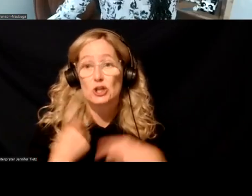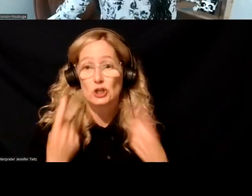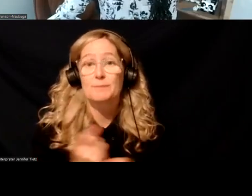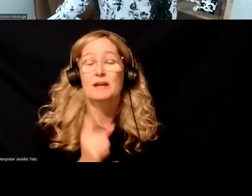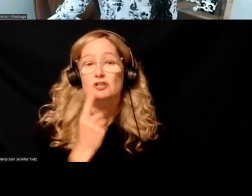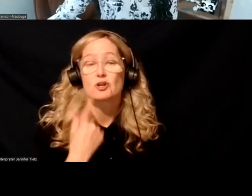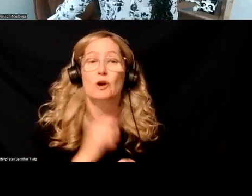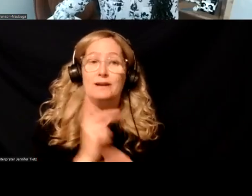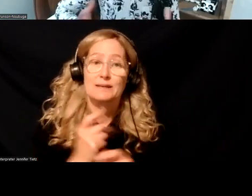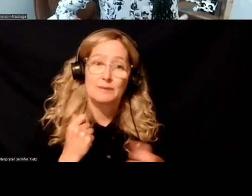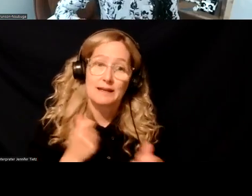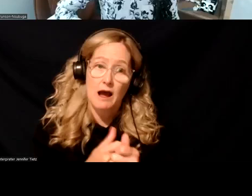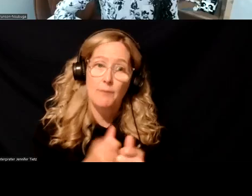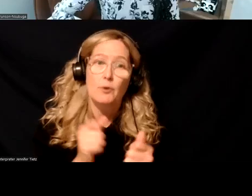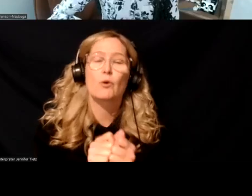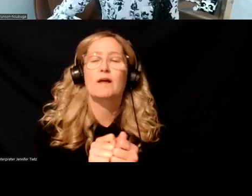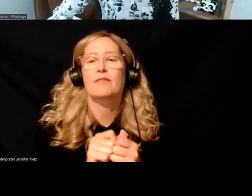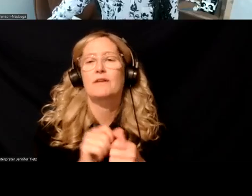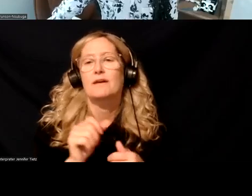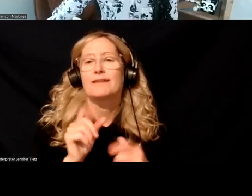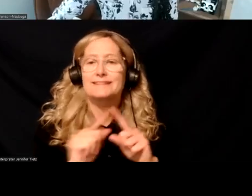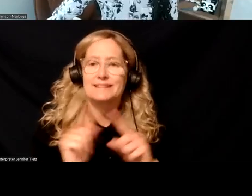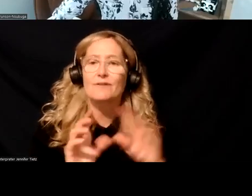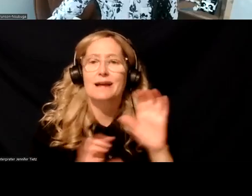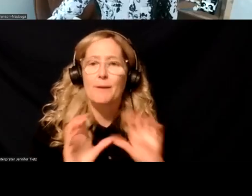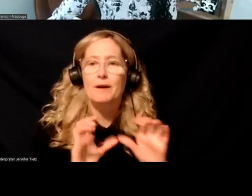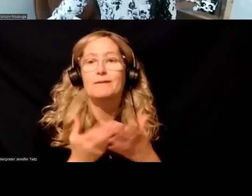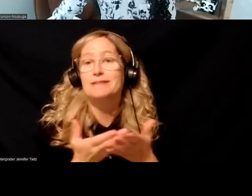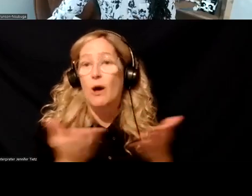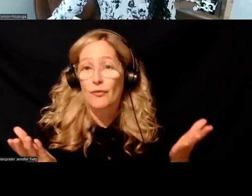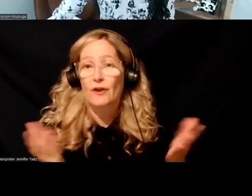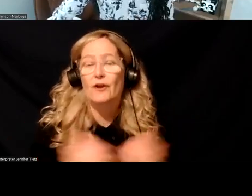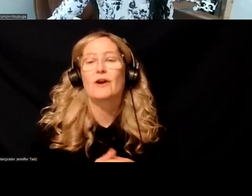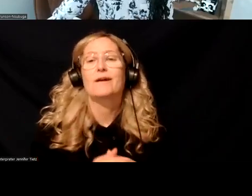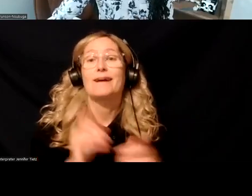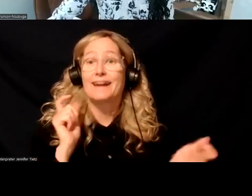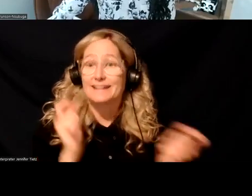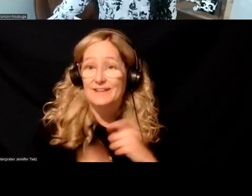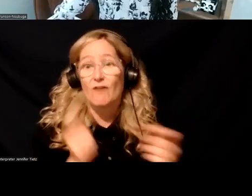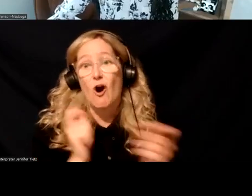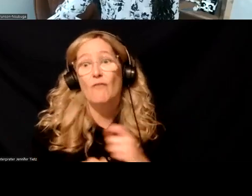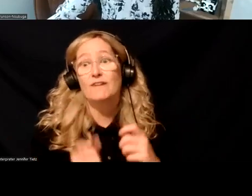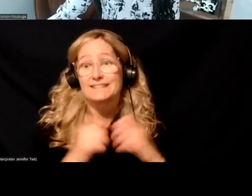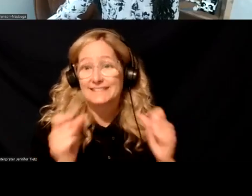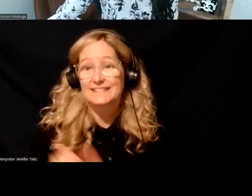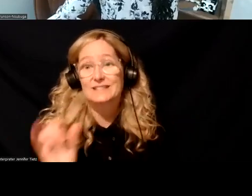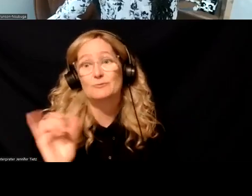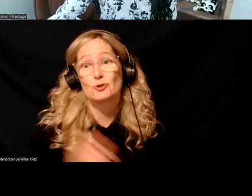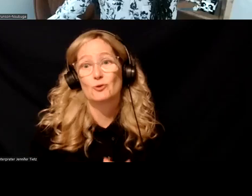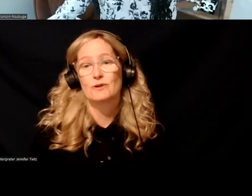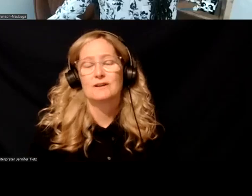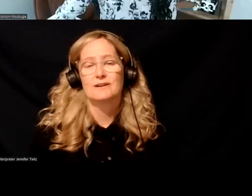keeping up with, um, the substances that are out there and it's an ever evolving, um, system. And, and